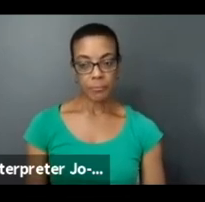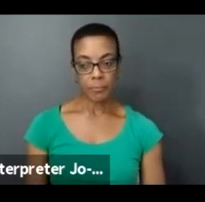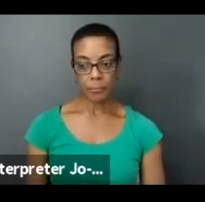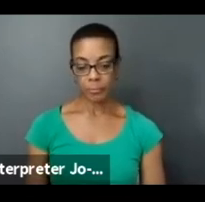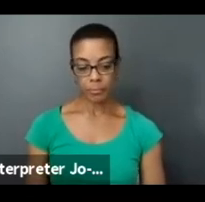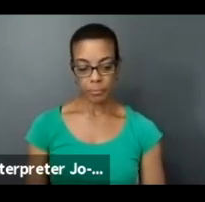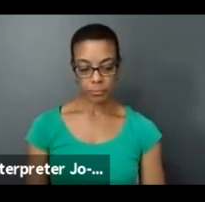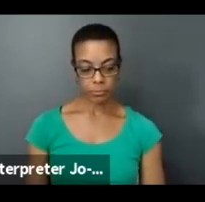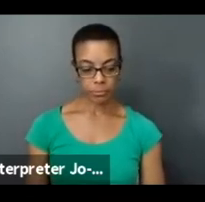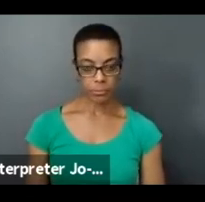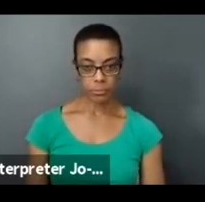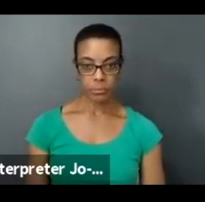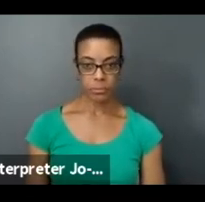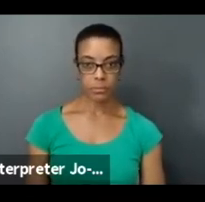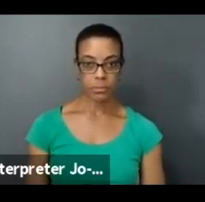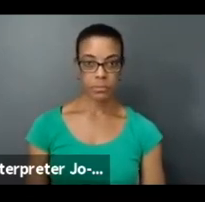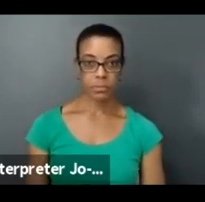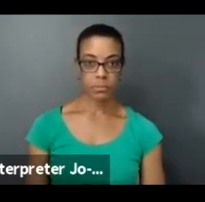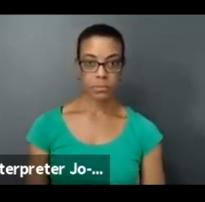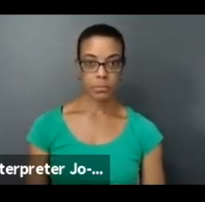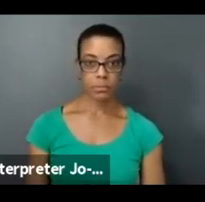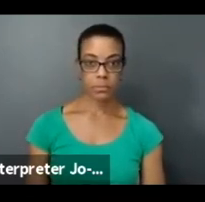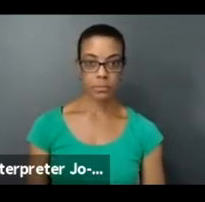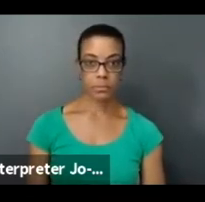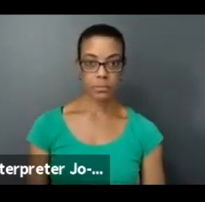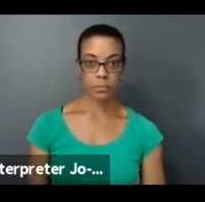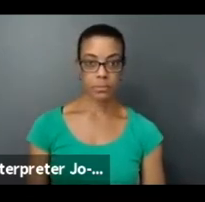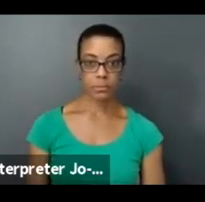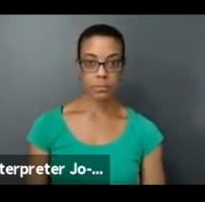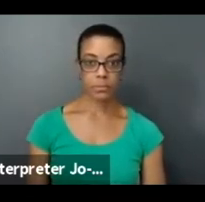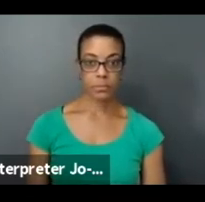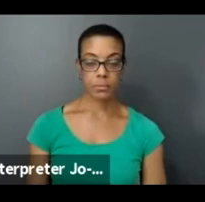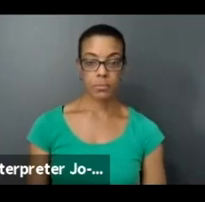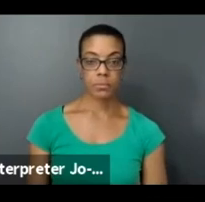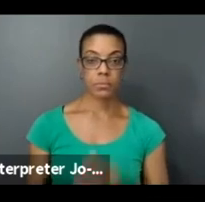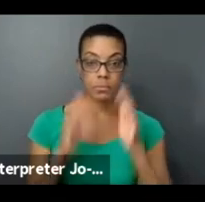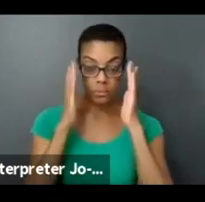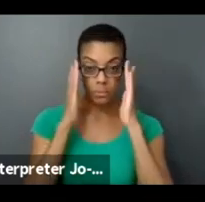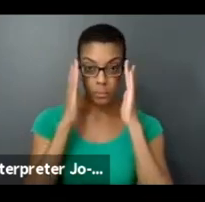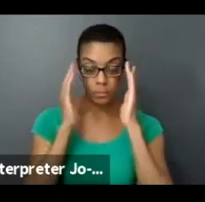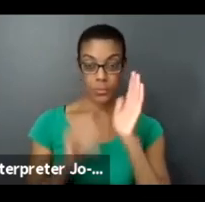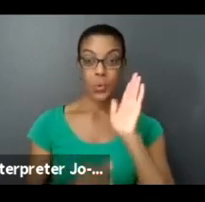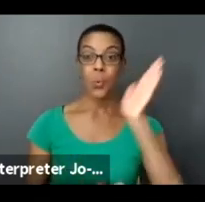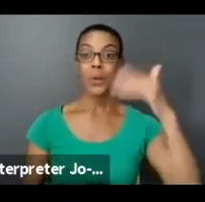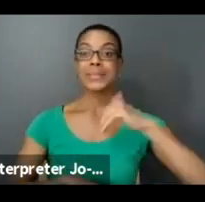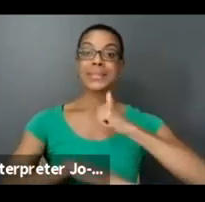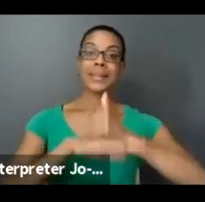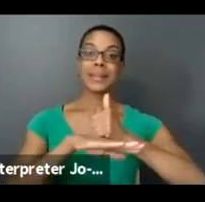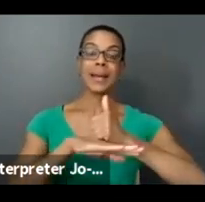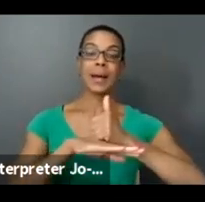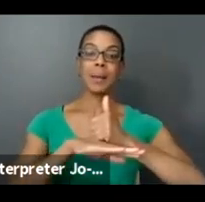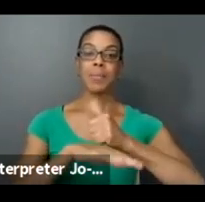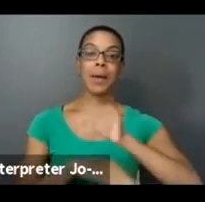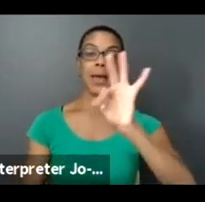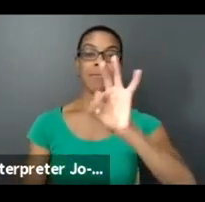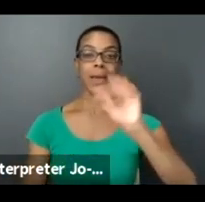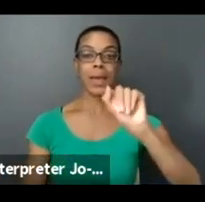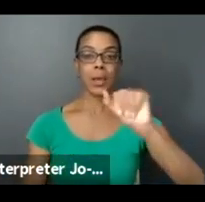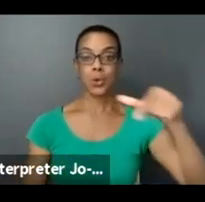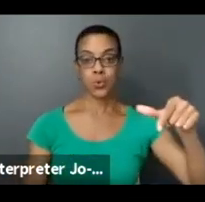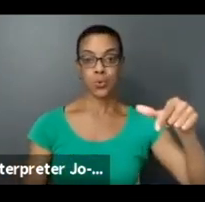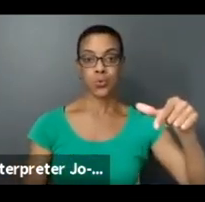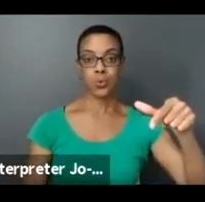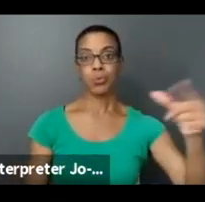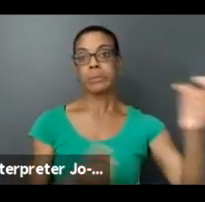Okay, will there be a frequently asked questions section in the guideline that incorporates questions that were answered today? Yes, there will